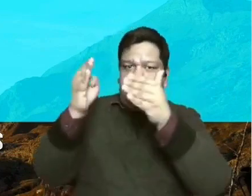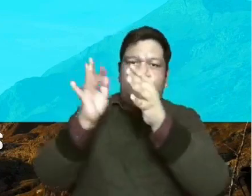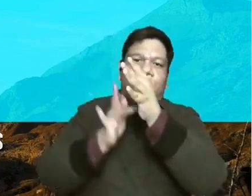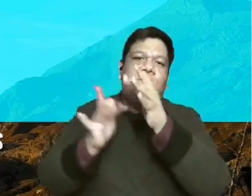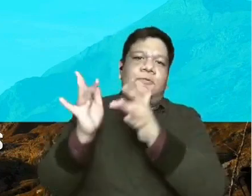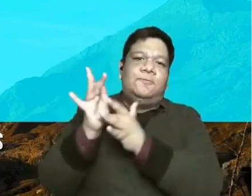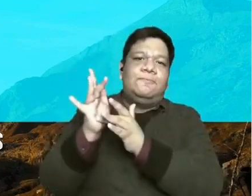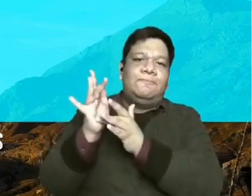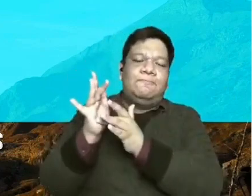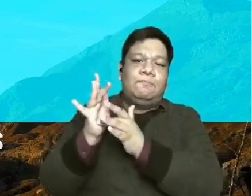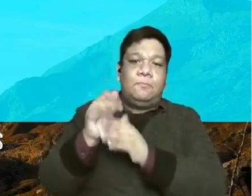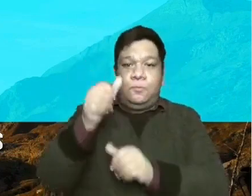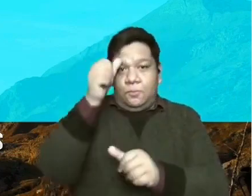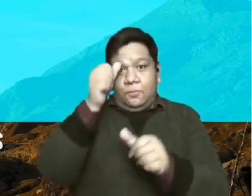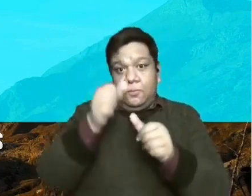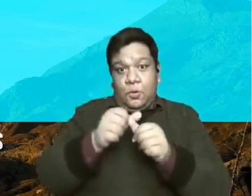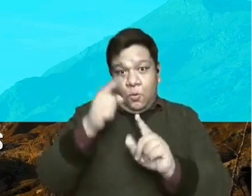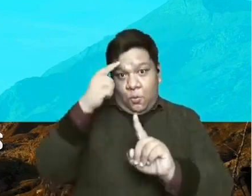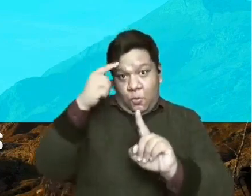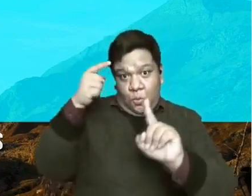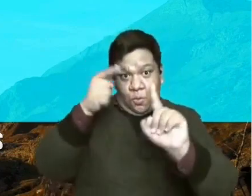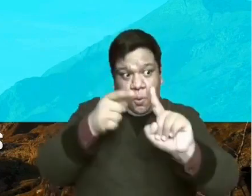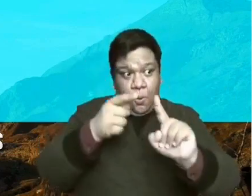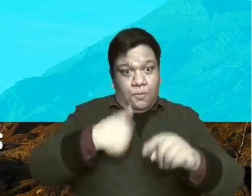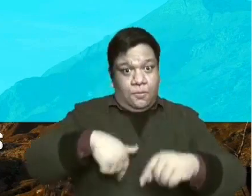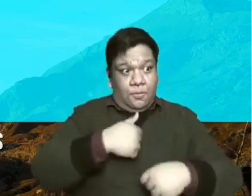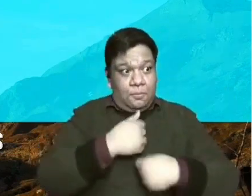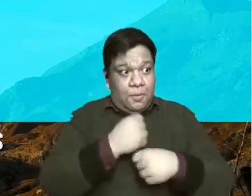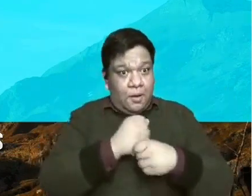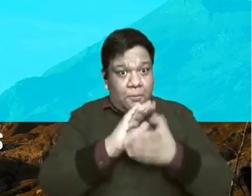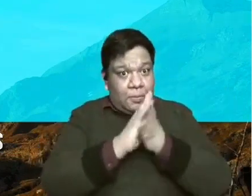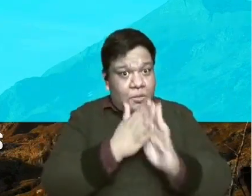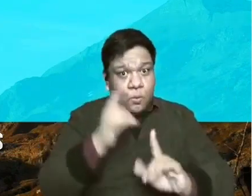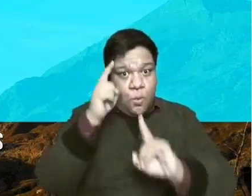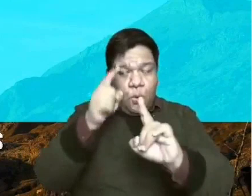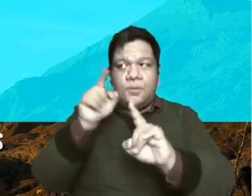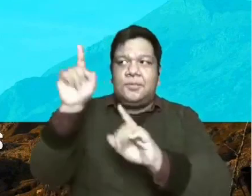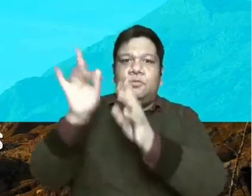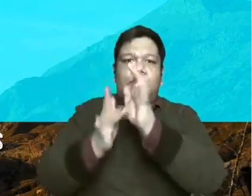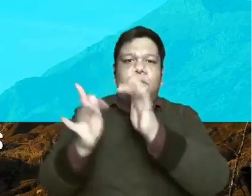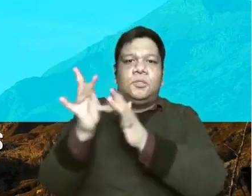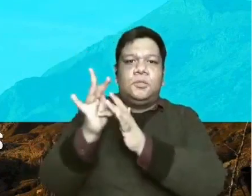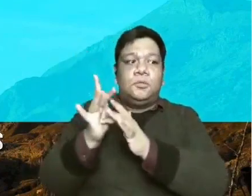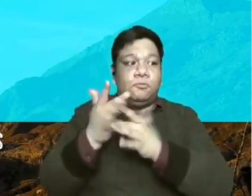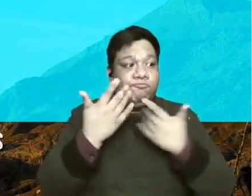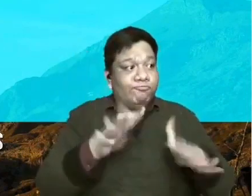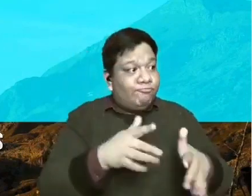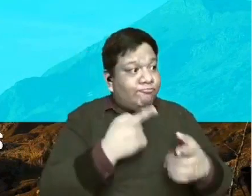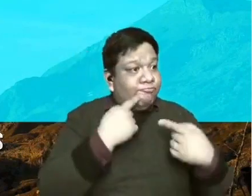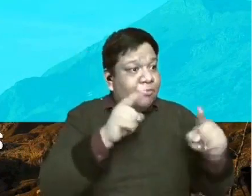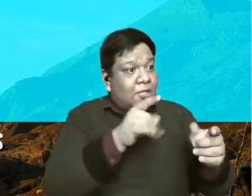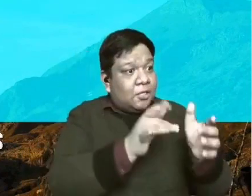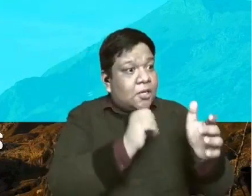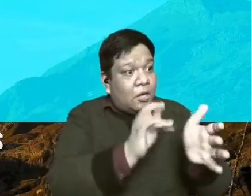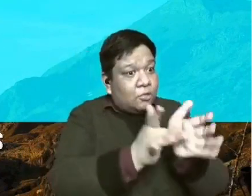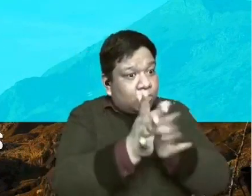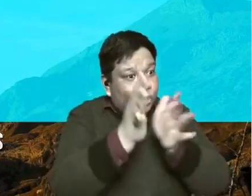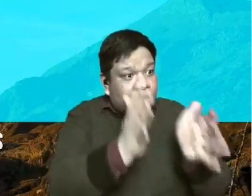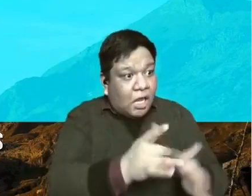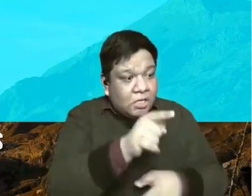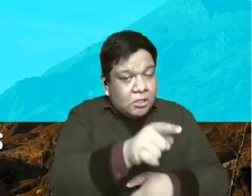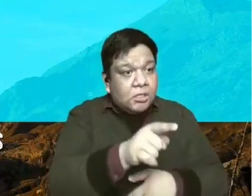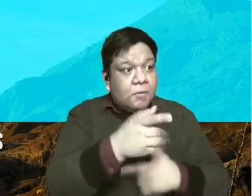on Christ remember the end goal of every peacemaking is Christ when you have one and Christian friend